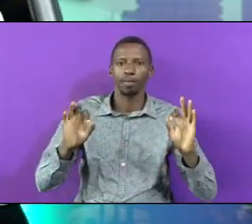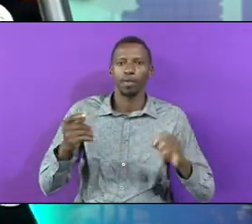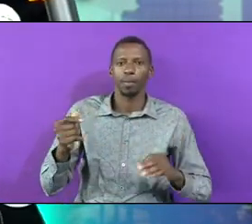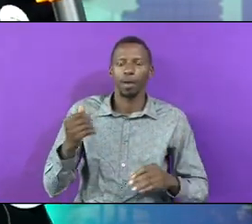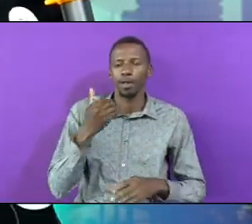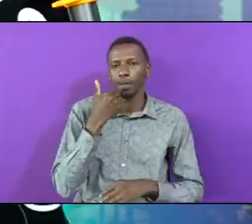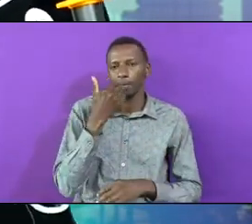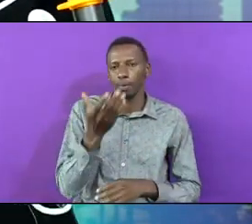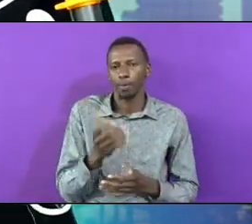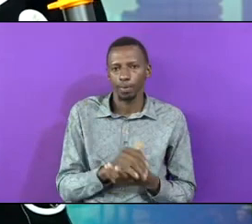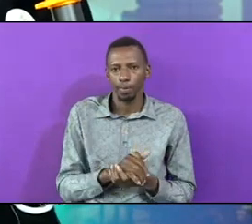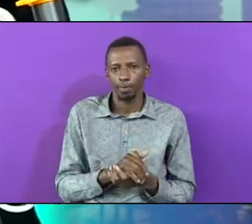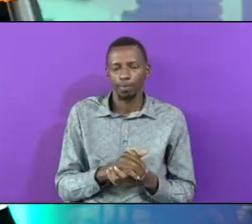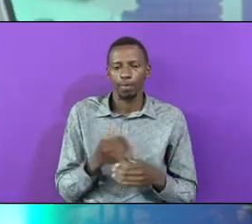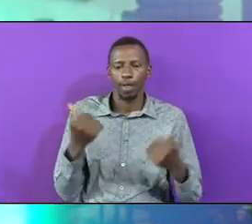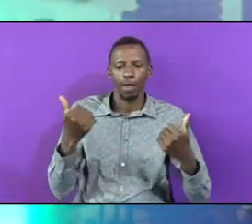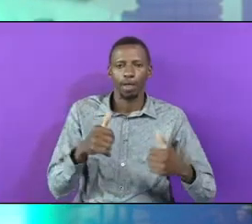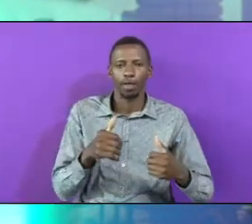They did Not have Any building